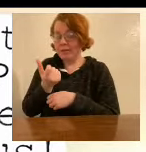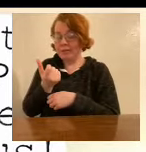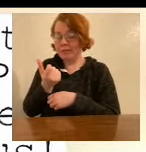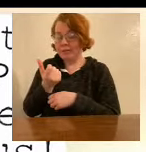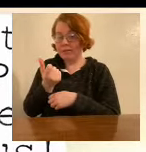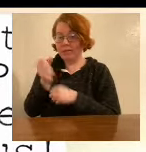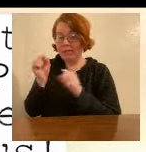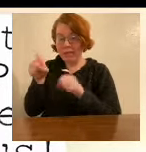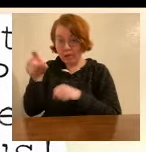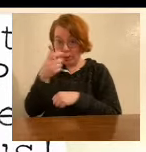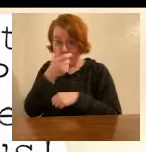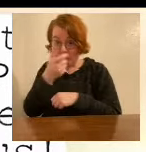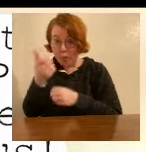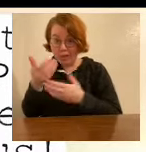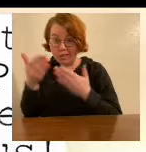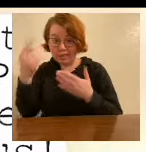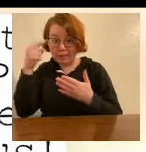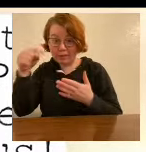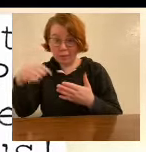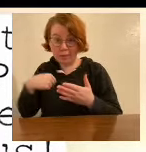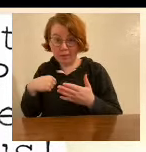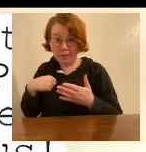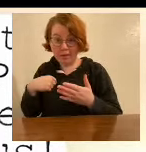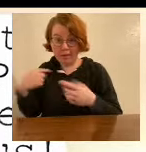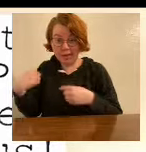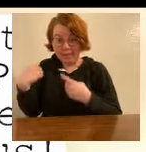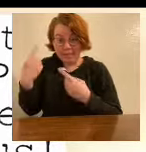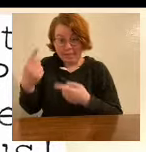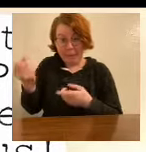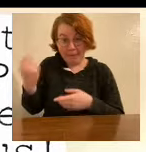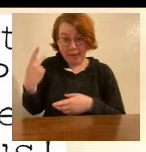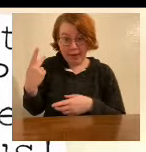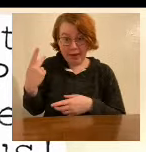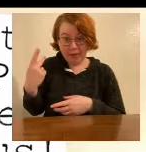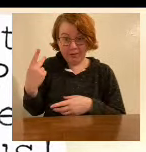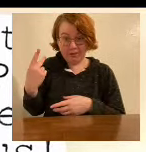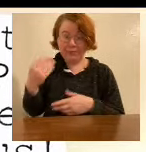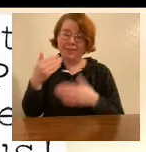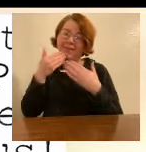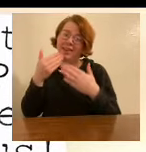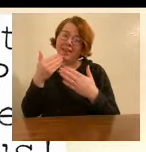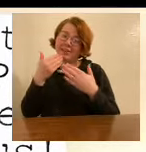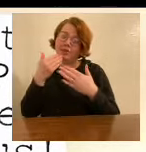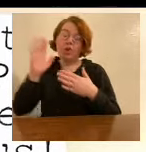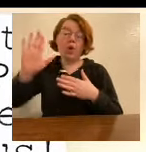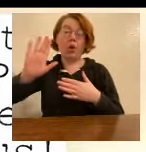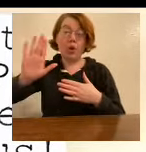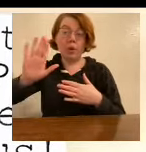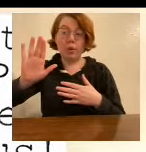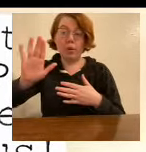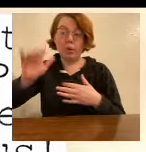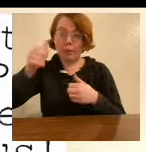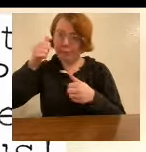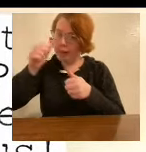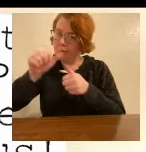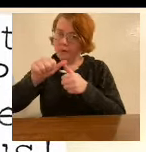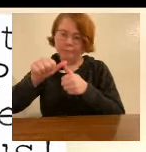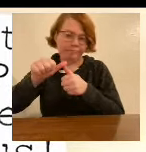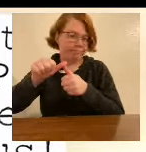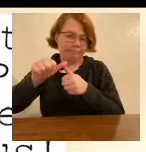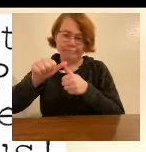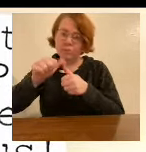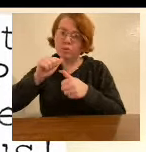can you watch things for me until I get back? Thanks. Oh, and remember,